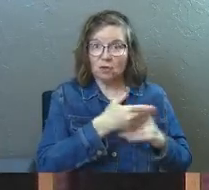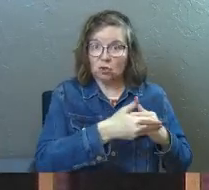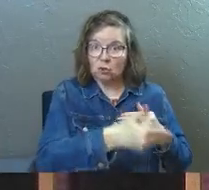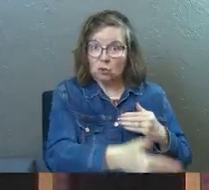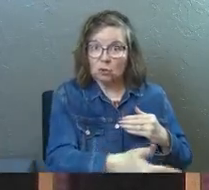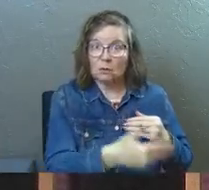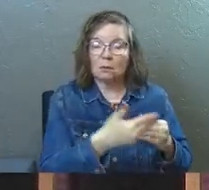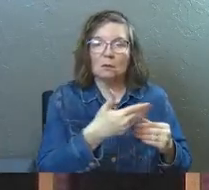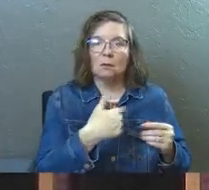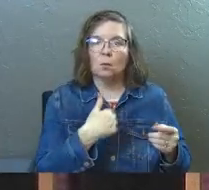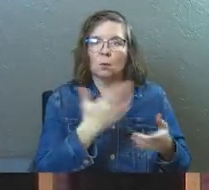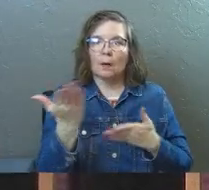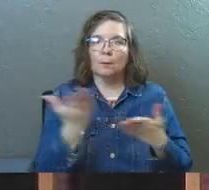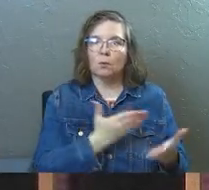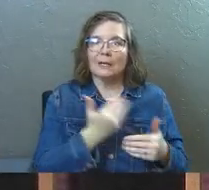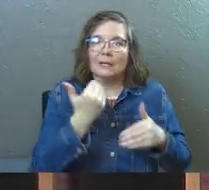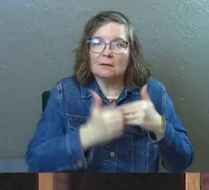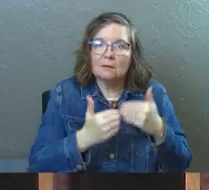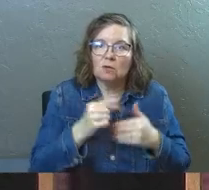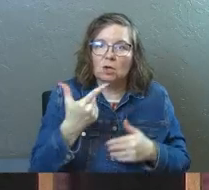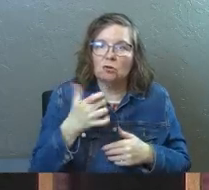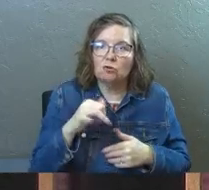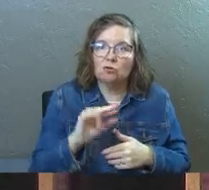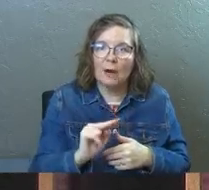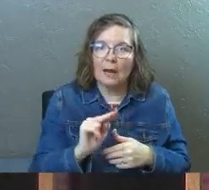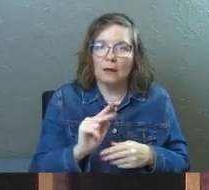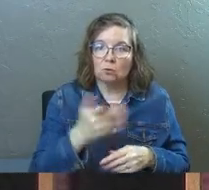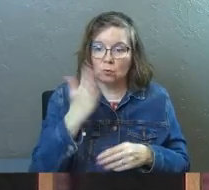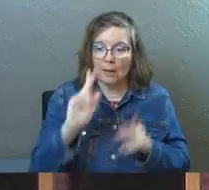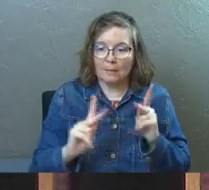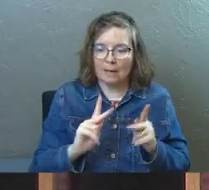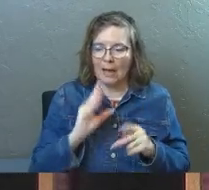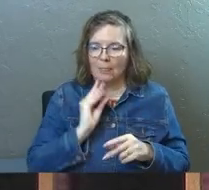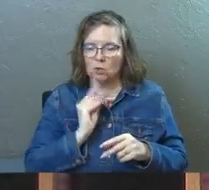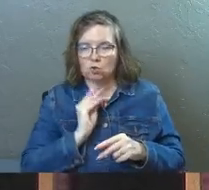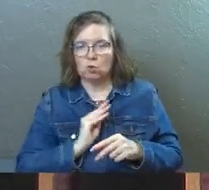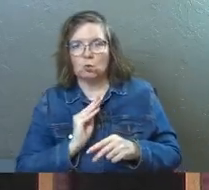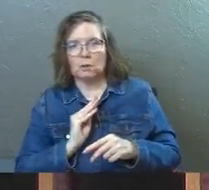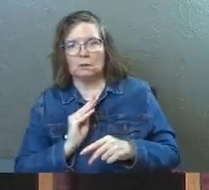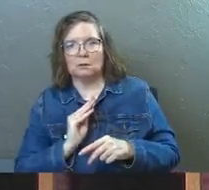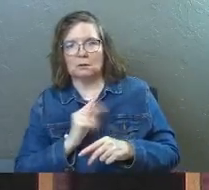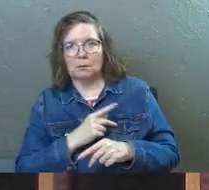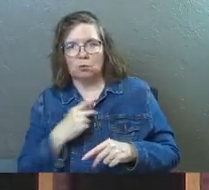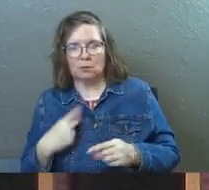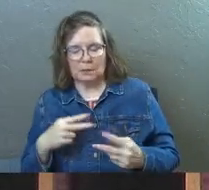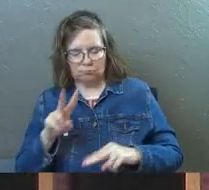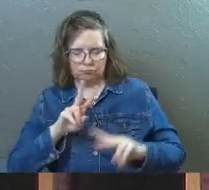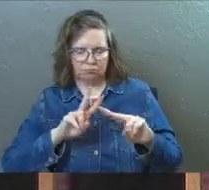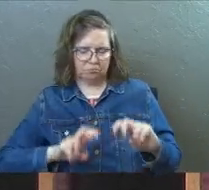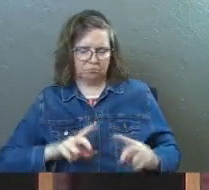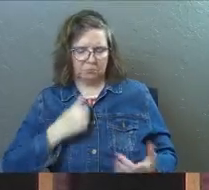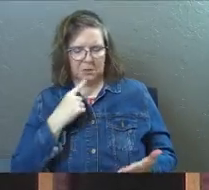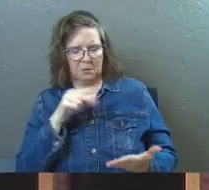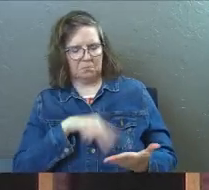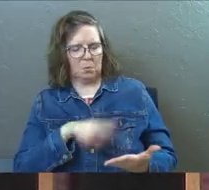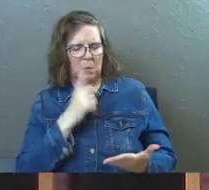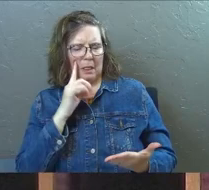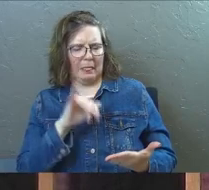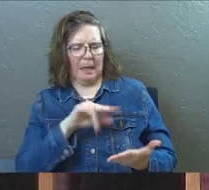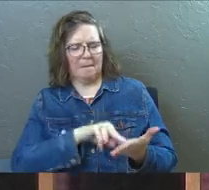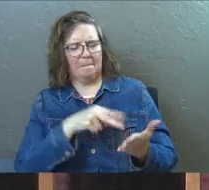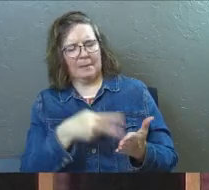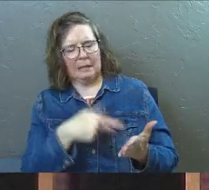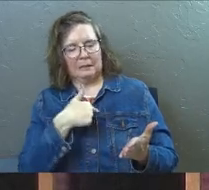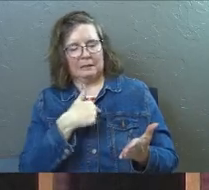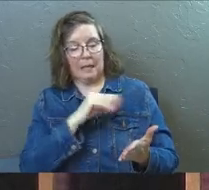after him would bring an abundance of grain to God's people. And then some Jewish rabbi commentators looked at that and said, we think